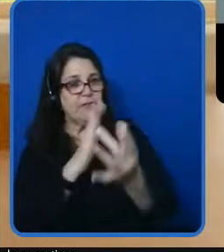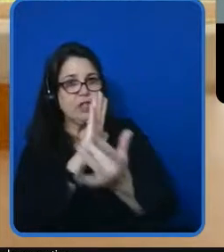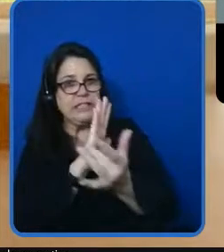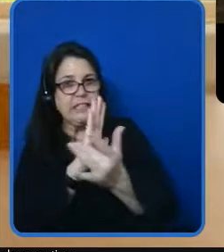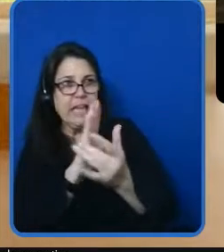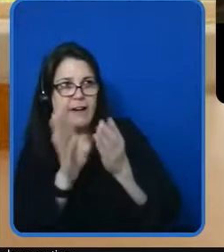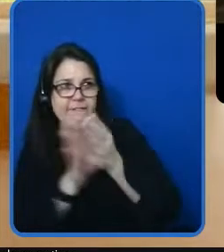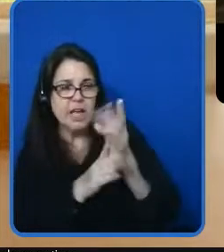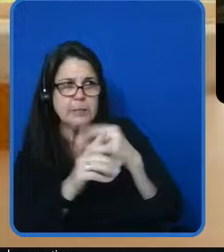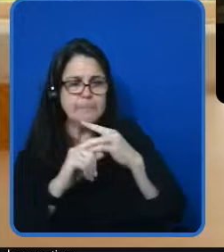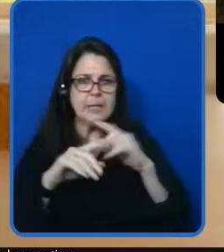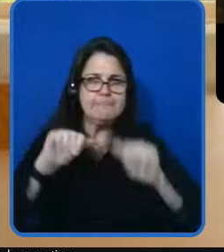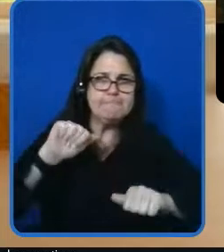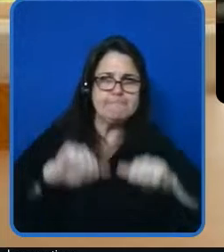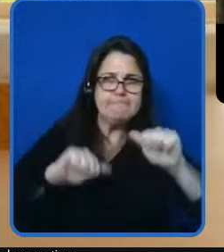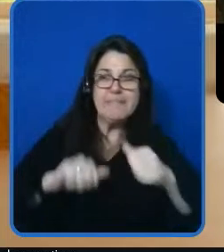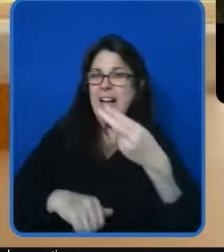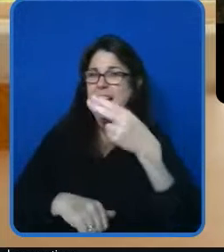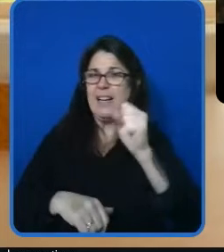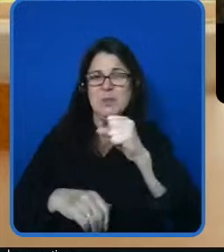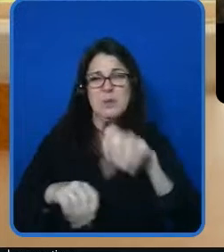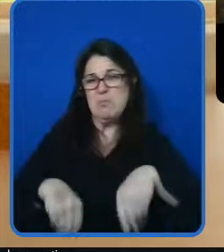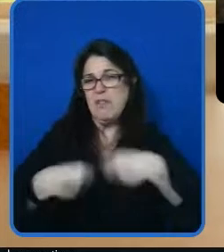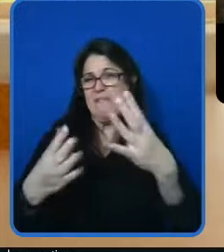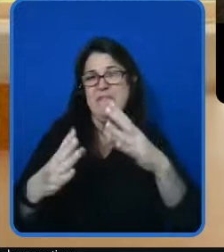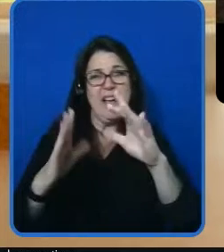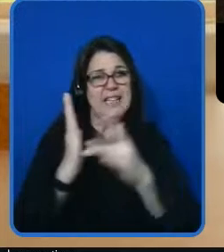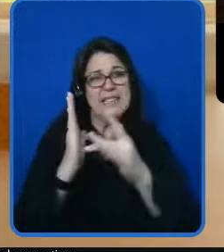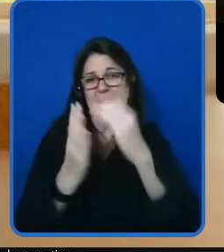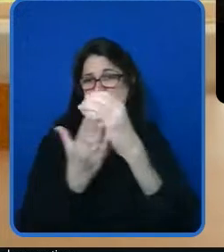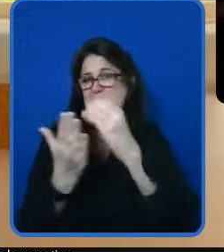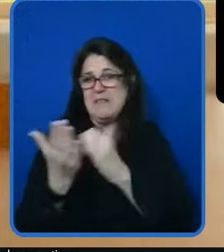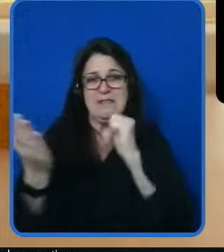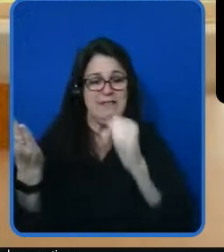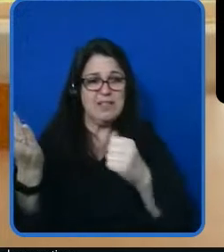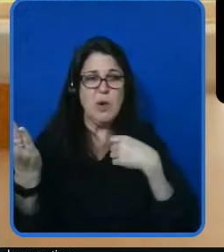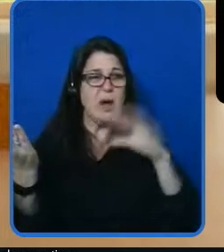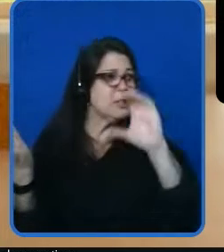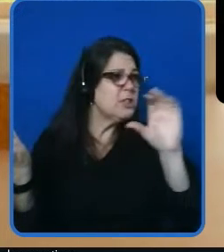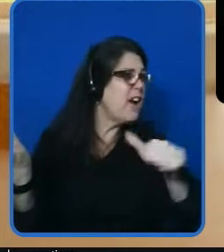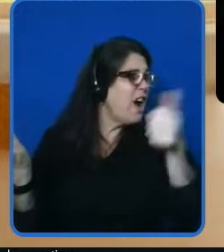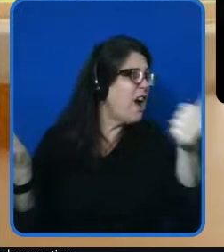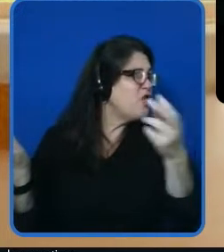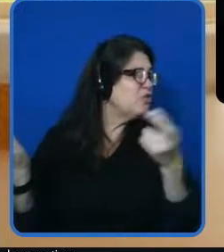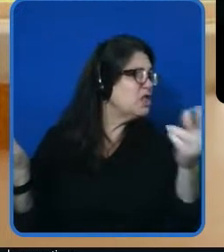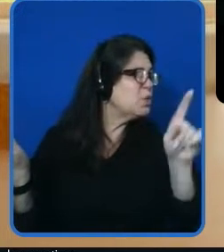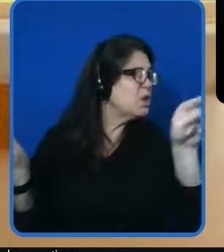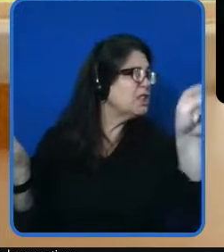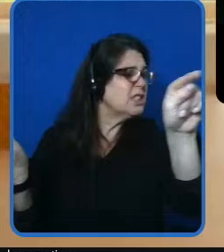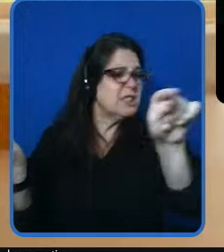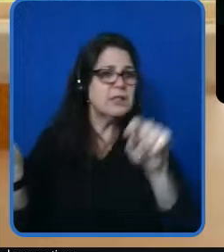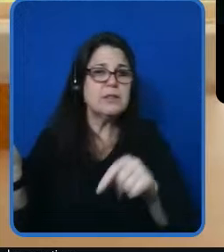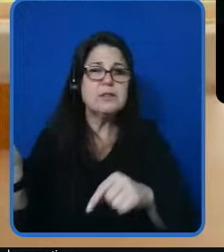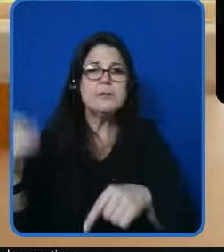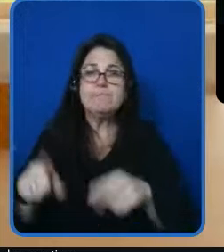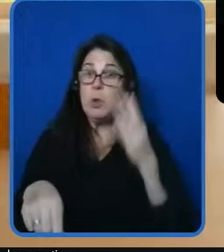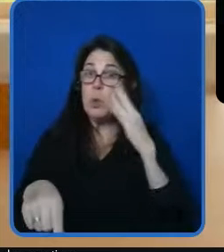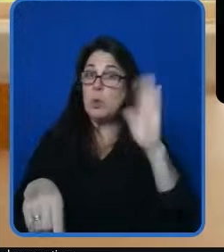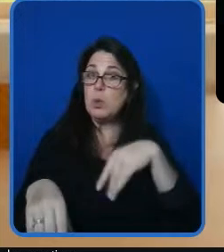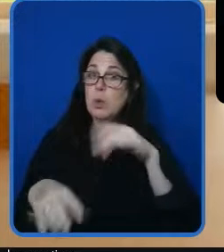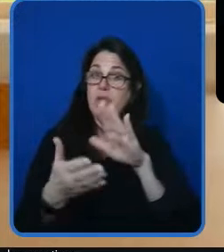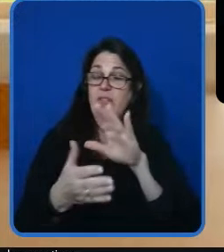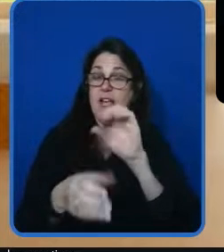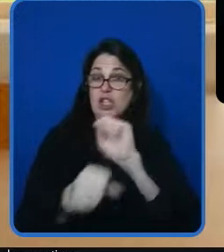have a lot of tech courses so I was looking for outside resources we know that jobs in tech are the